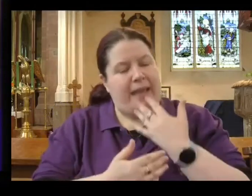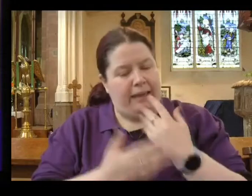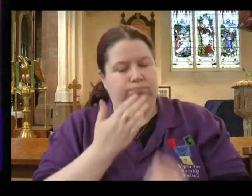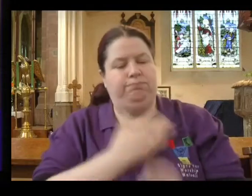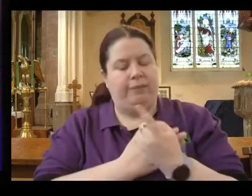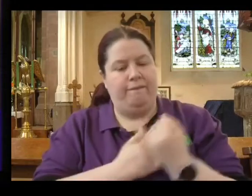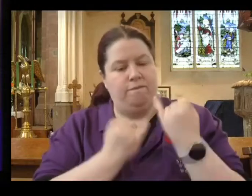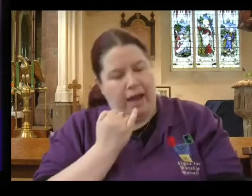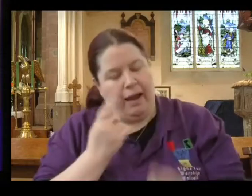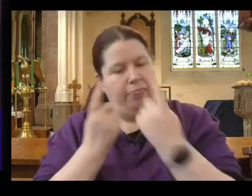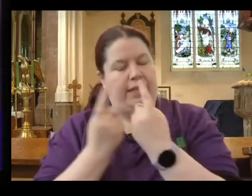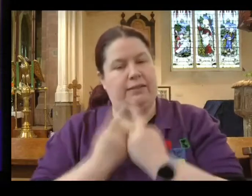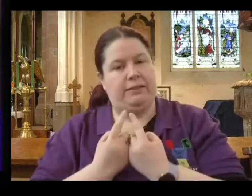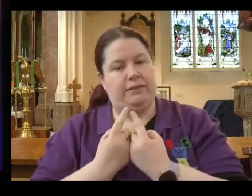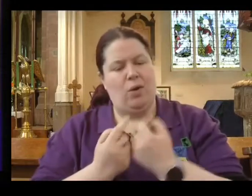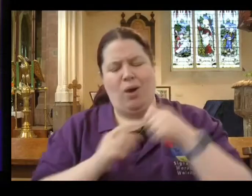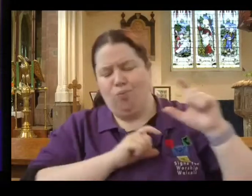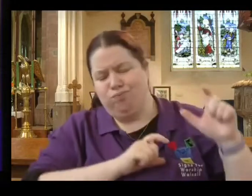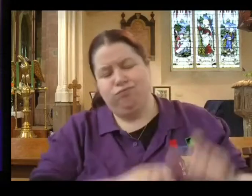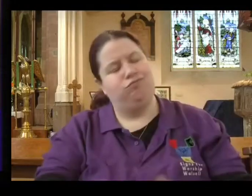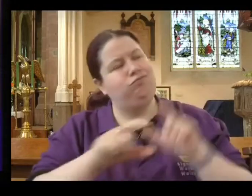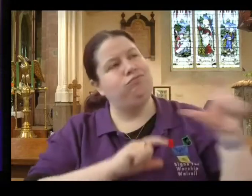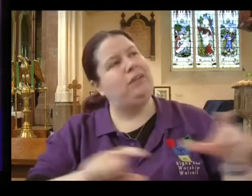everything we do. So we constantly need to repent,